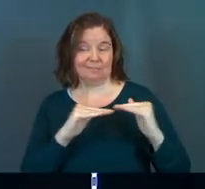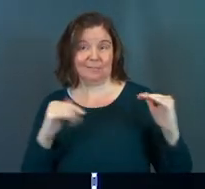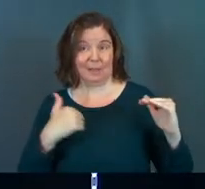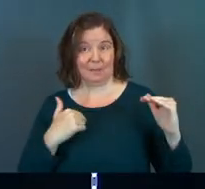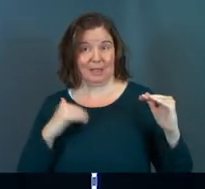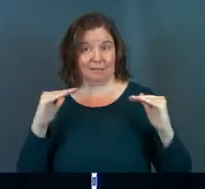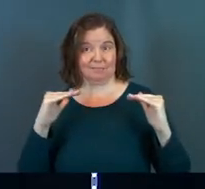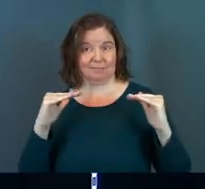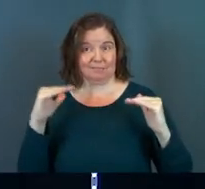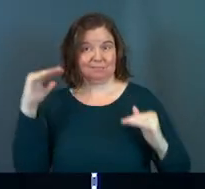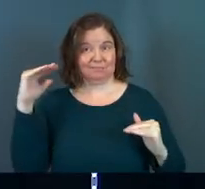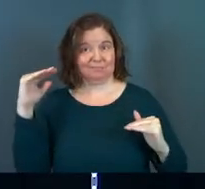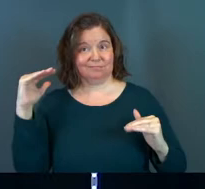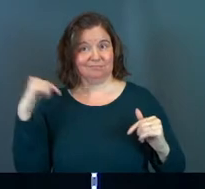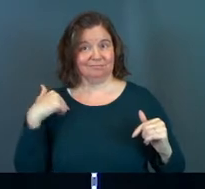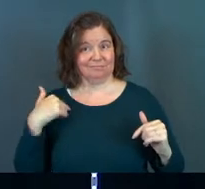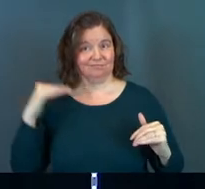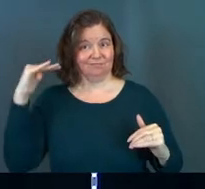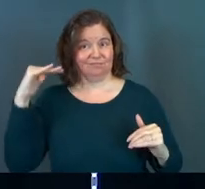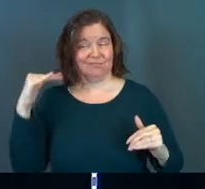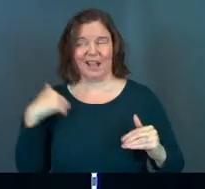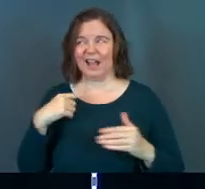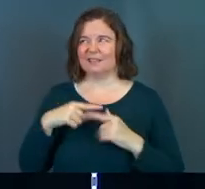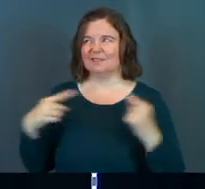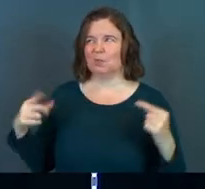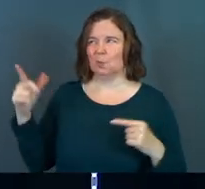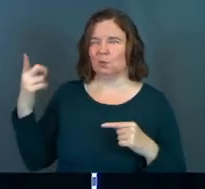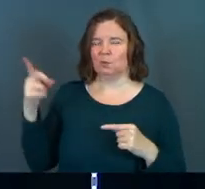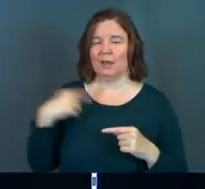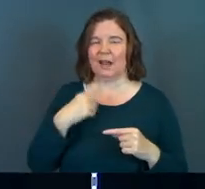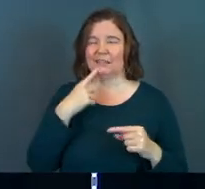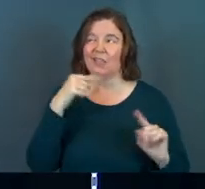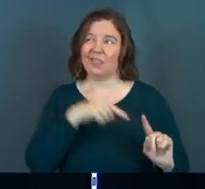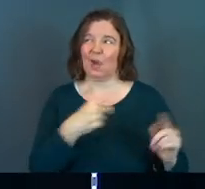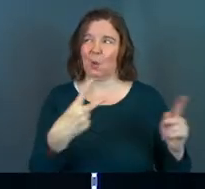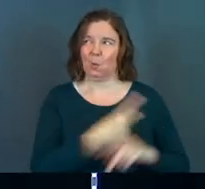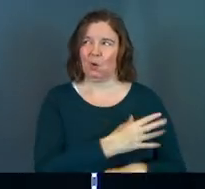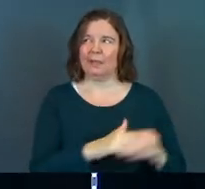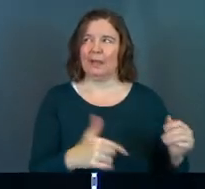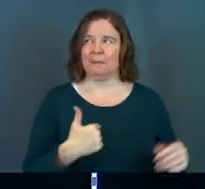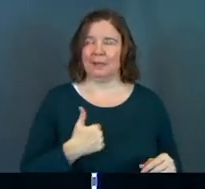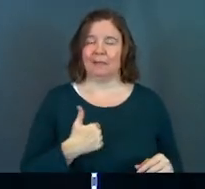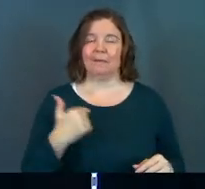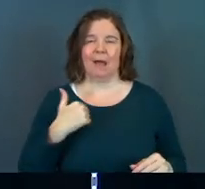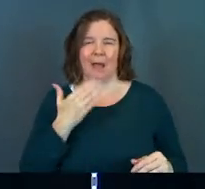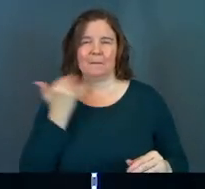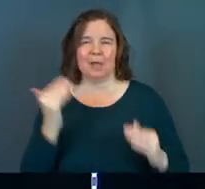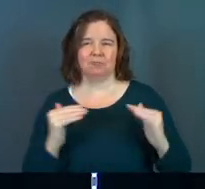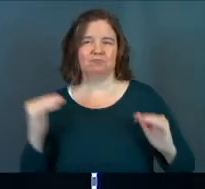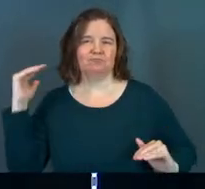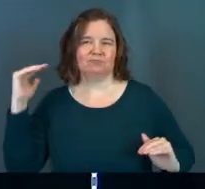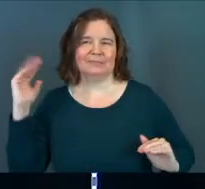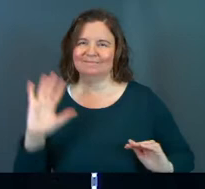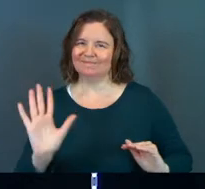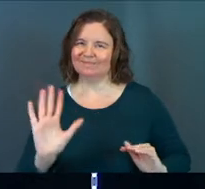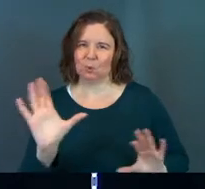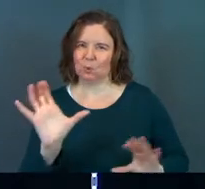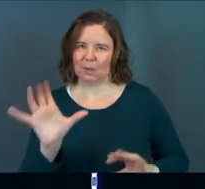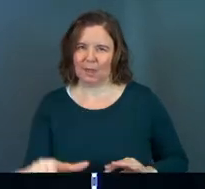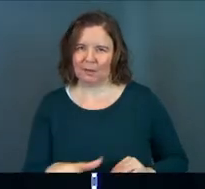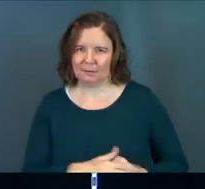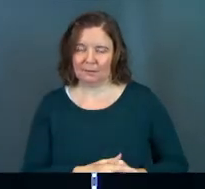people around me. I'm not agreeing. I'm disagreeing with God's law and saying, they're worse than I am or I am better than they are. Don't do that.